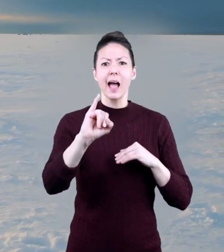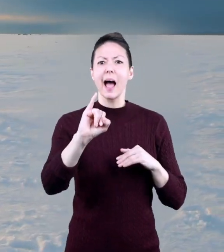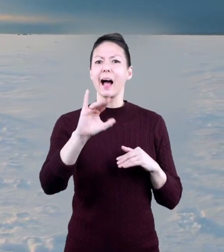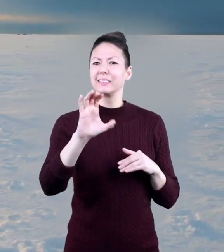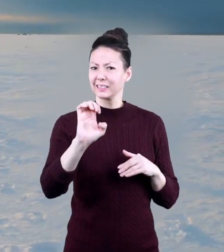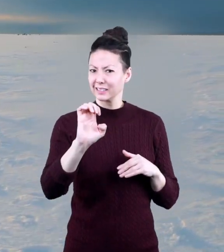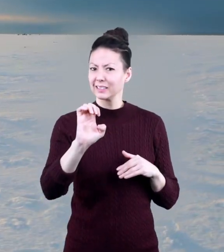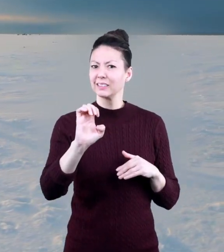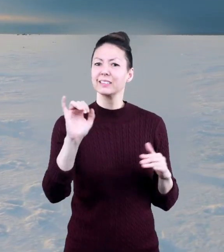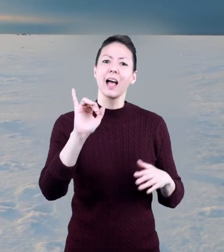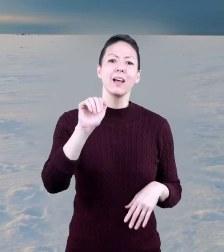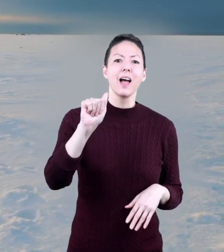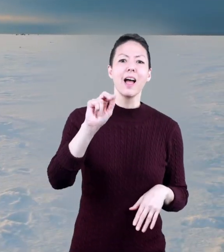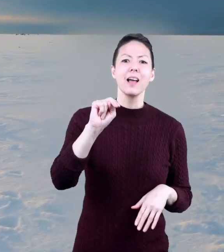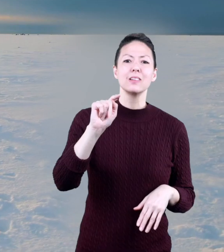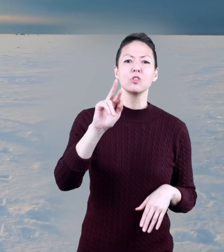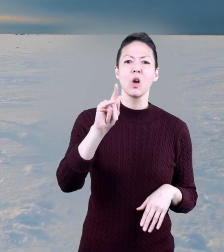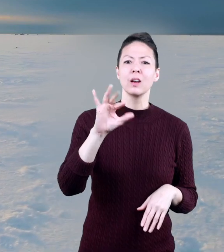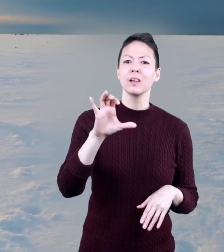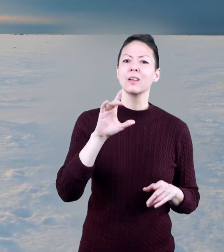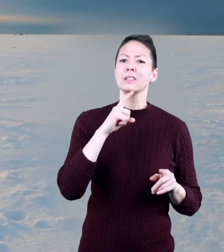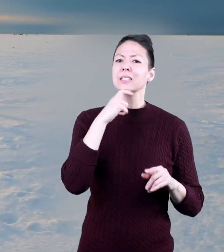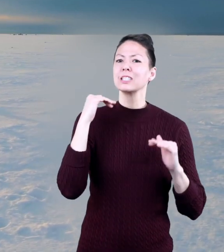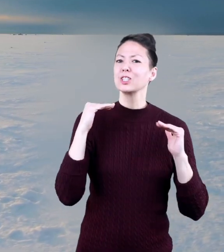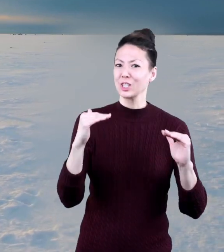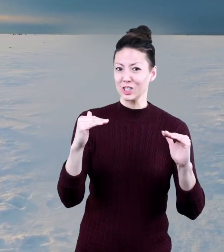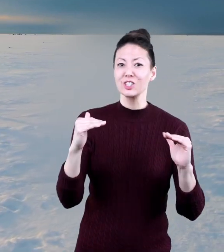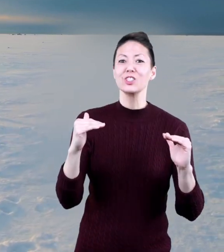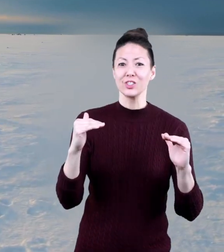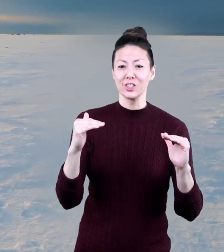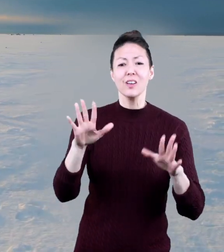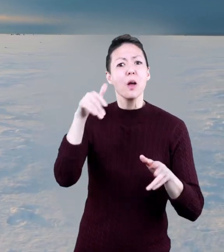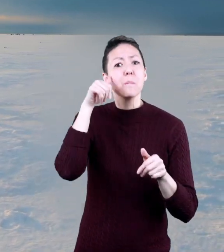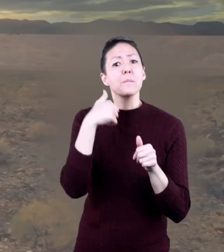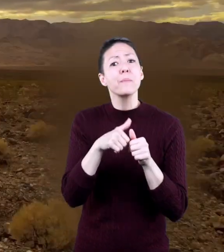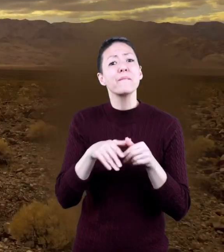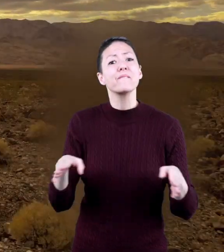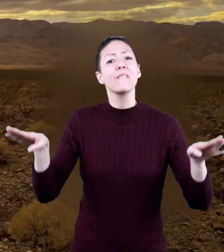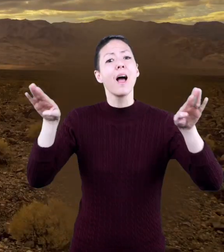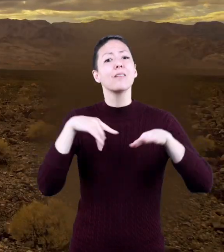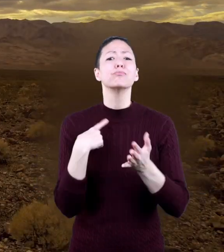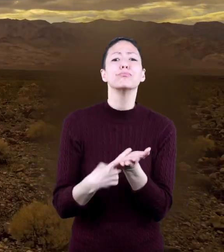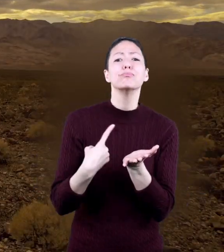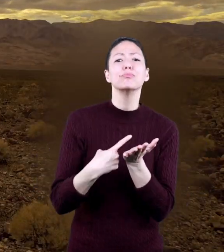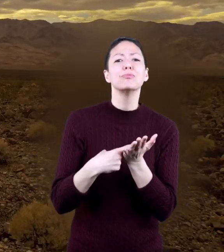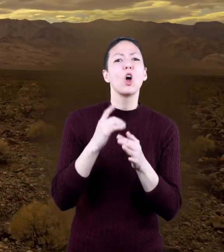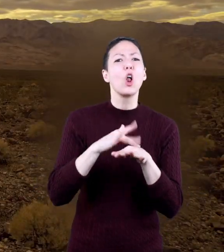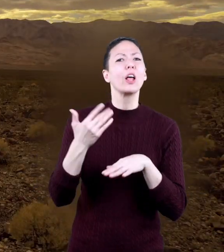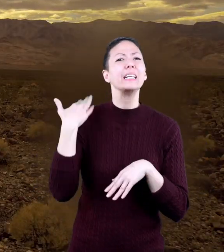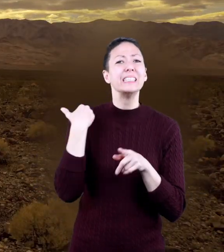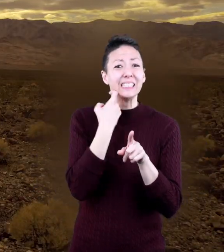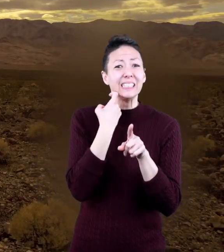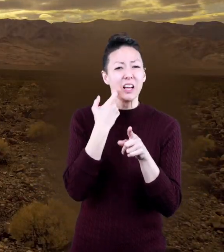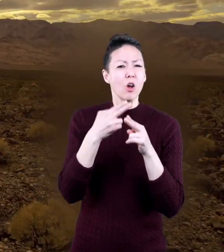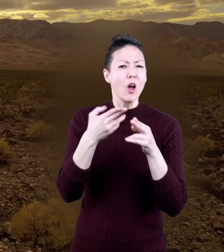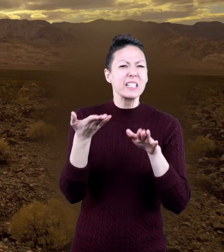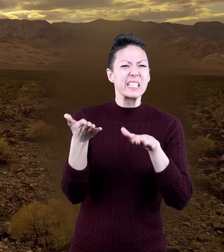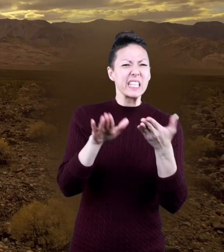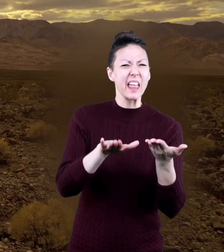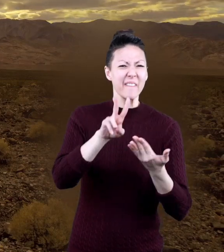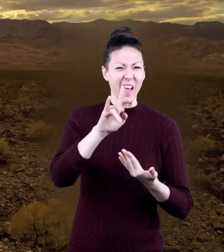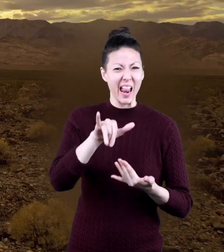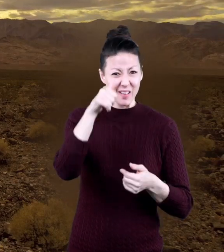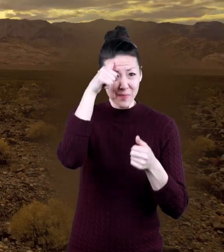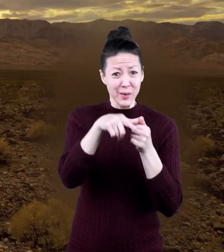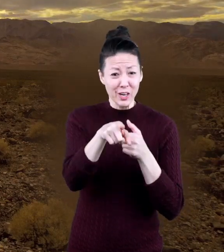covered in ice, like the Antarctic desert. Do you remember the valley we talked about earlier called Death